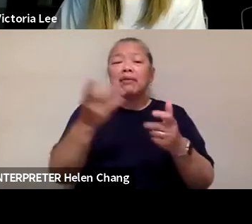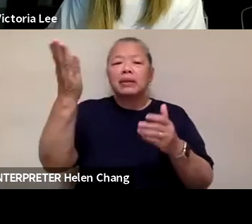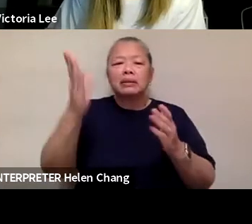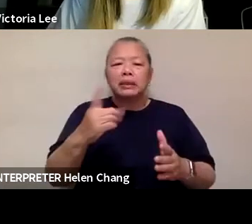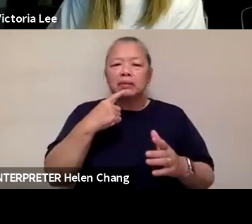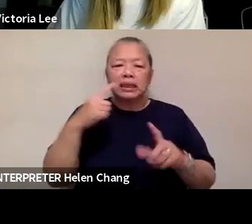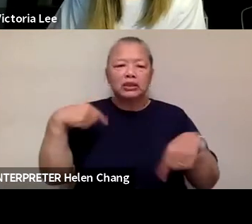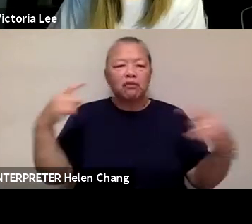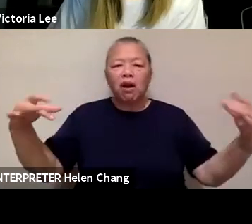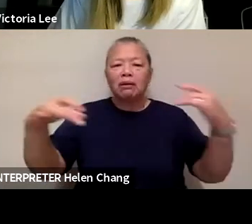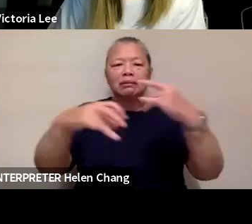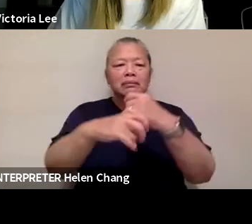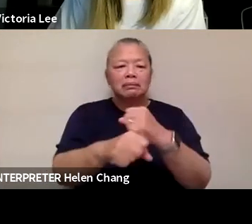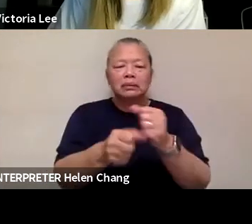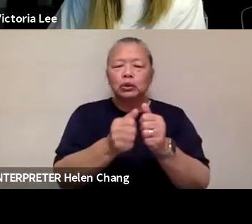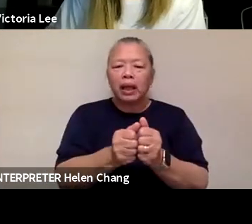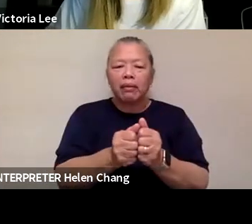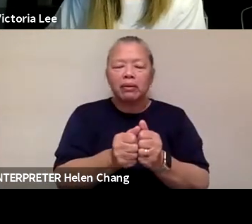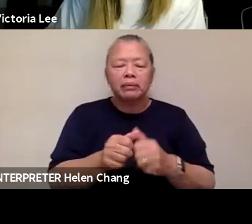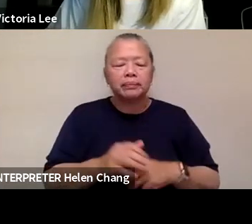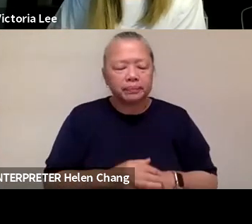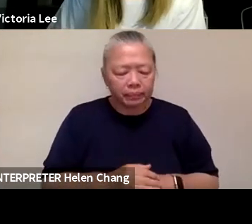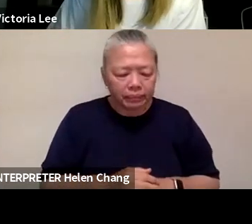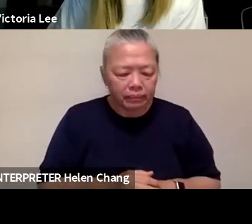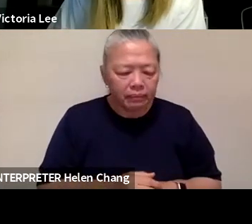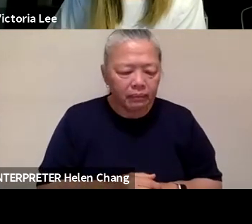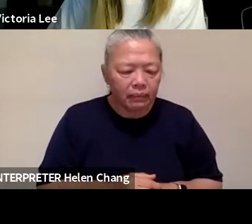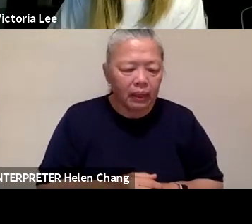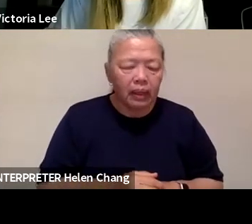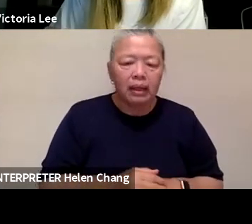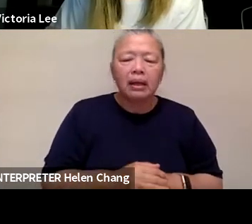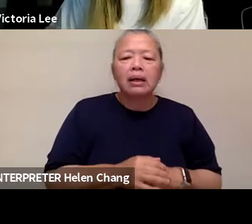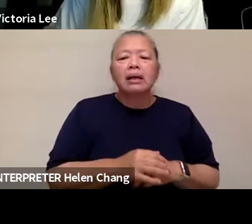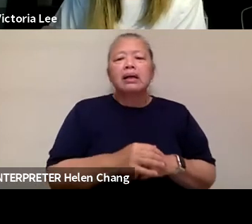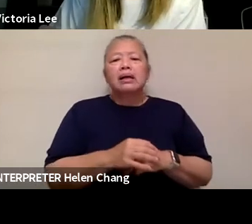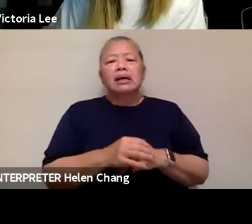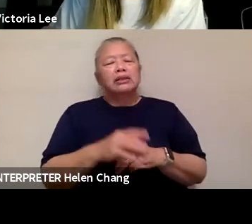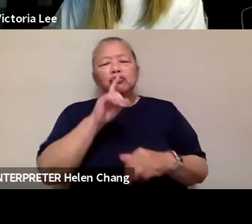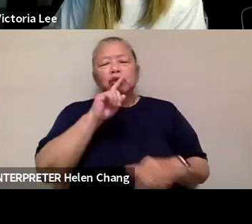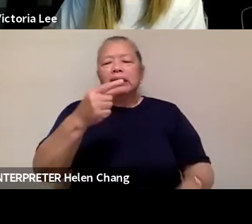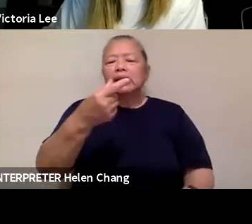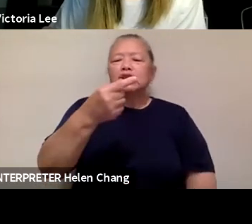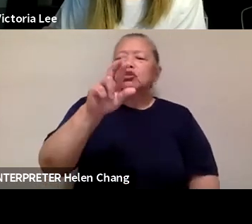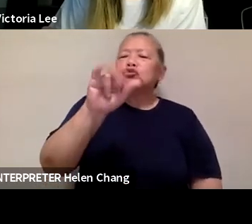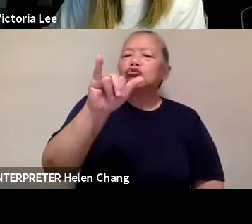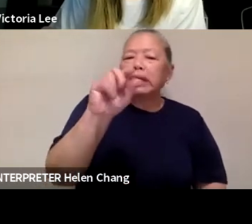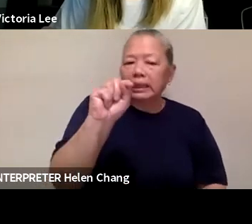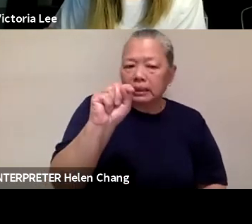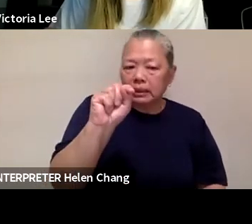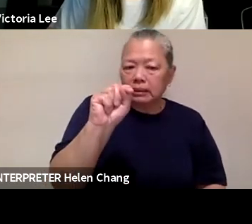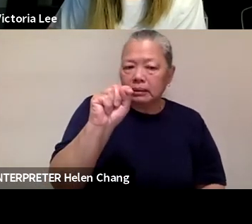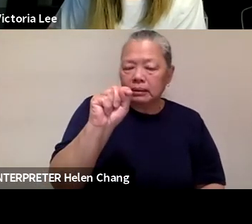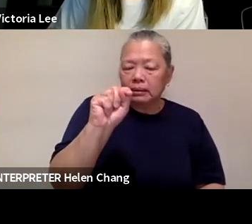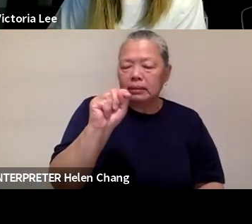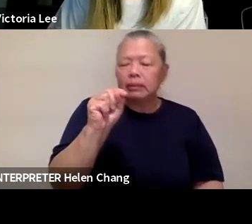if you read Angela, uh, lead, uh, Duckworth's book about grit. Um, the one thing I give